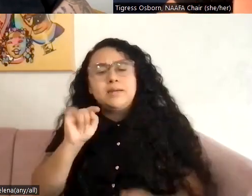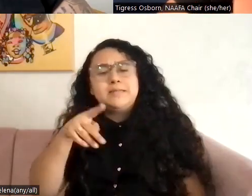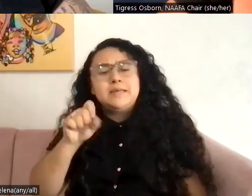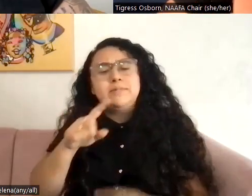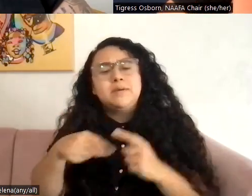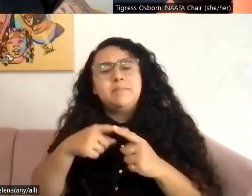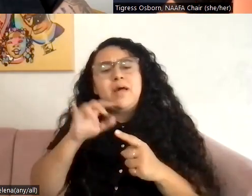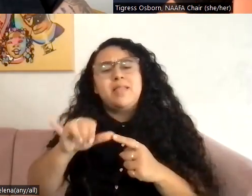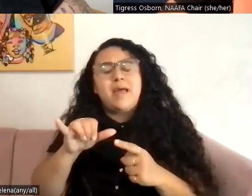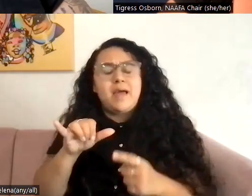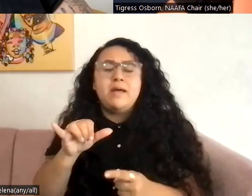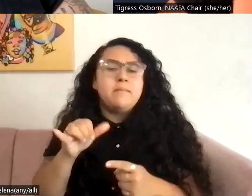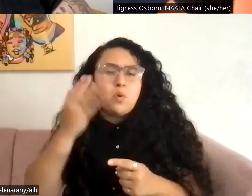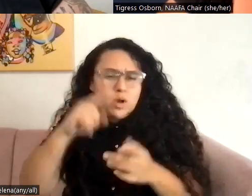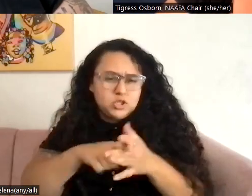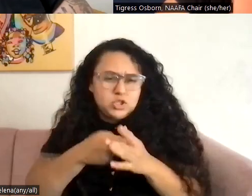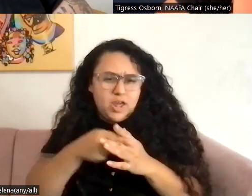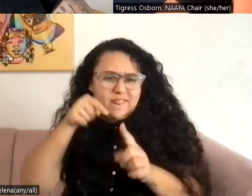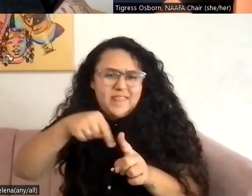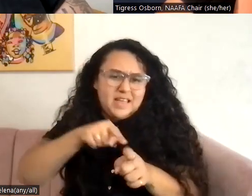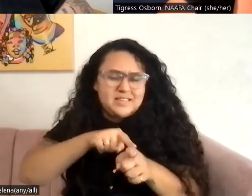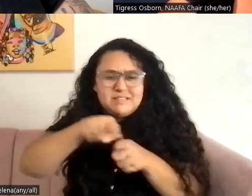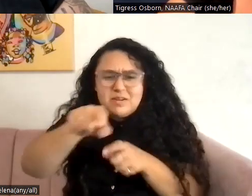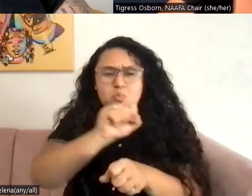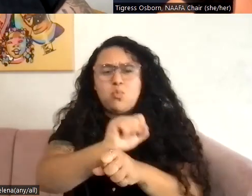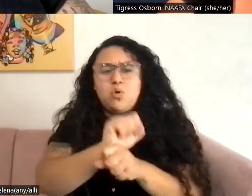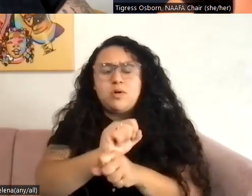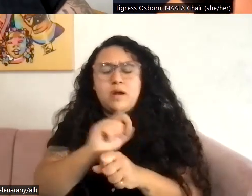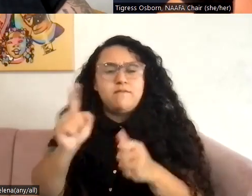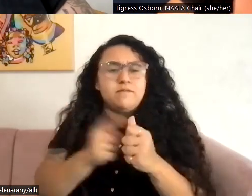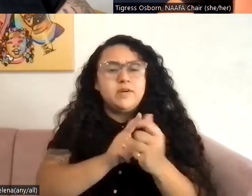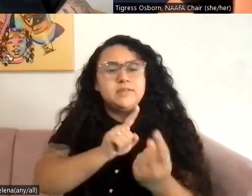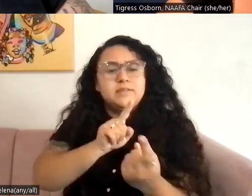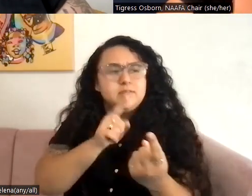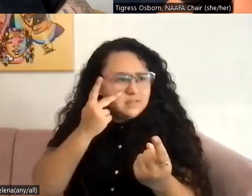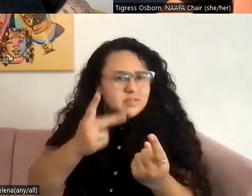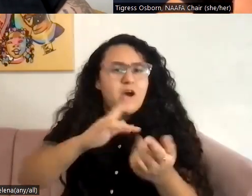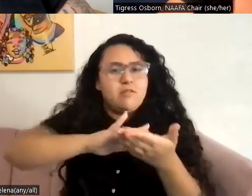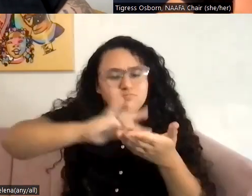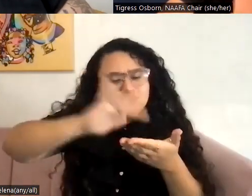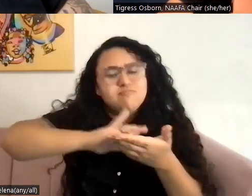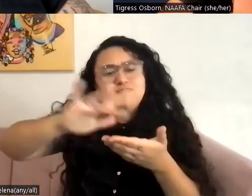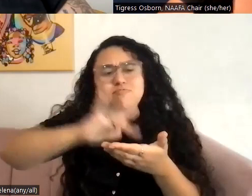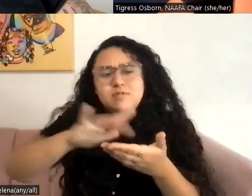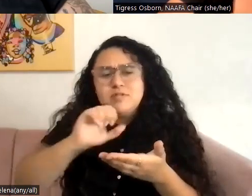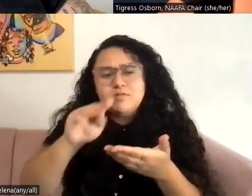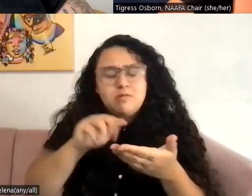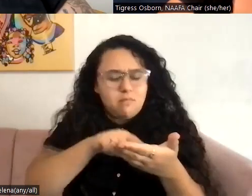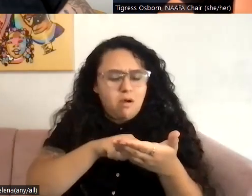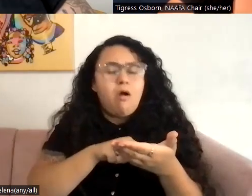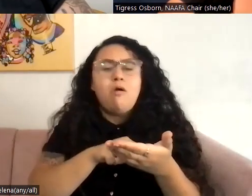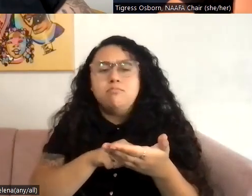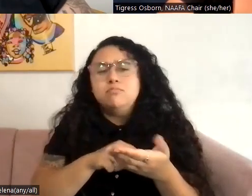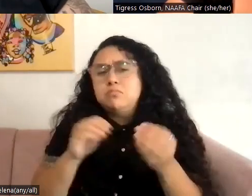doing this work. You know, you're, you're, I first encountered you on social media as more of a fashion, uh,